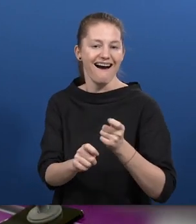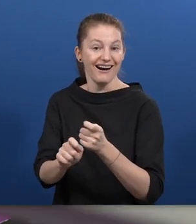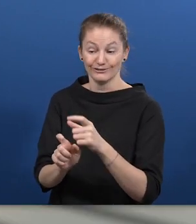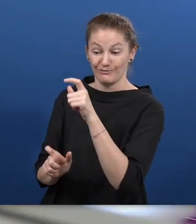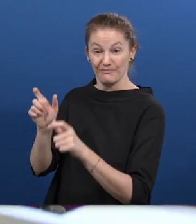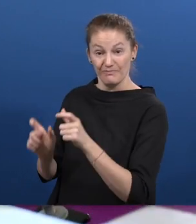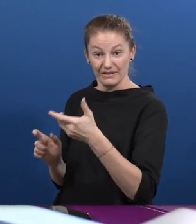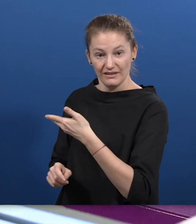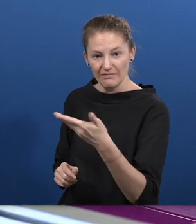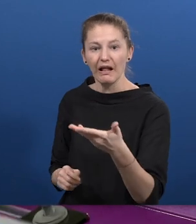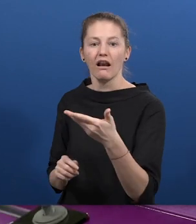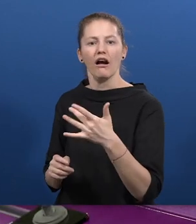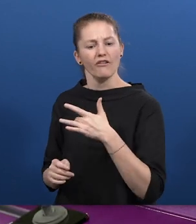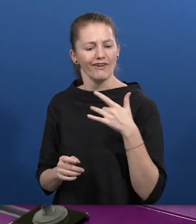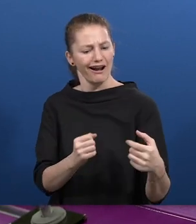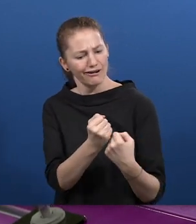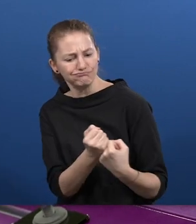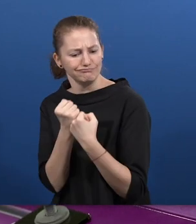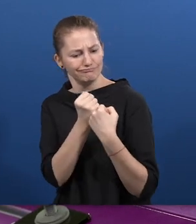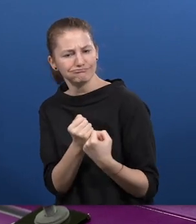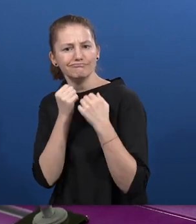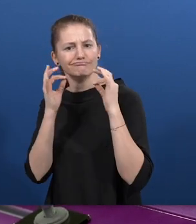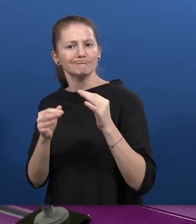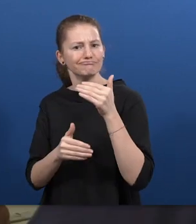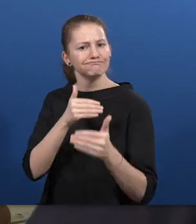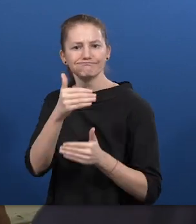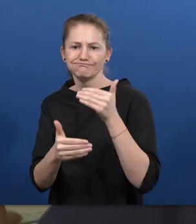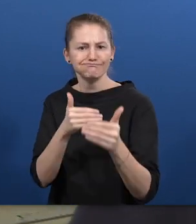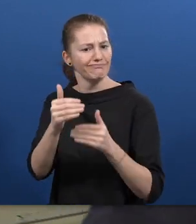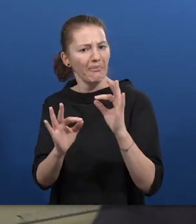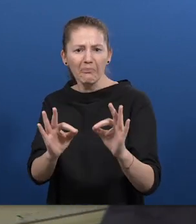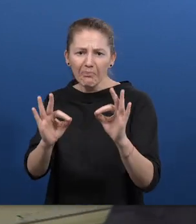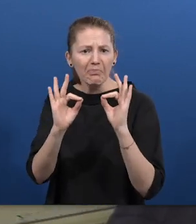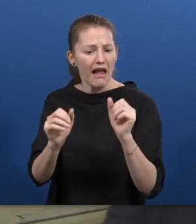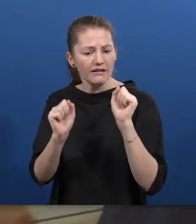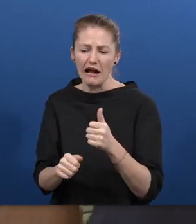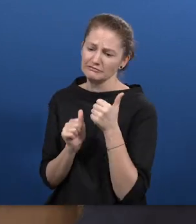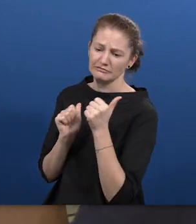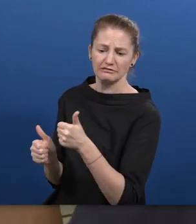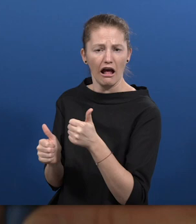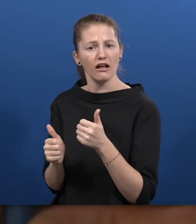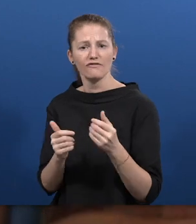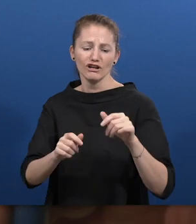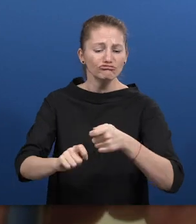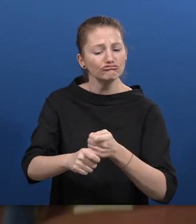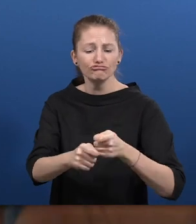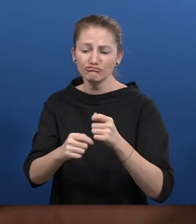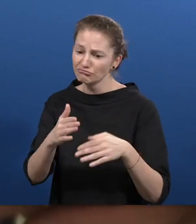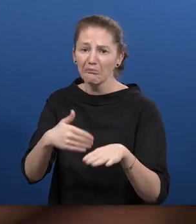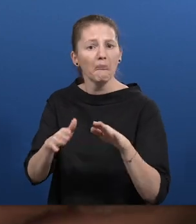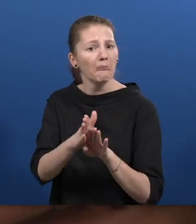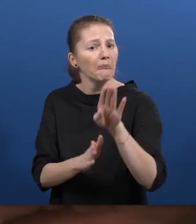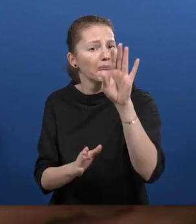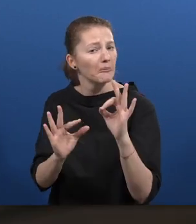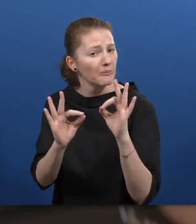feel supported by this innovative technology and can complete complex manual processes with success. Our